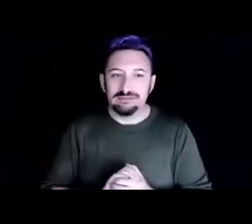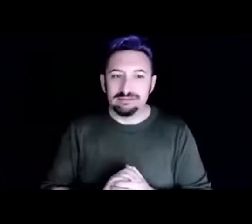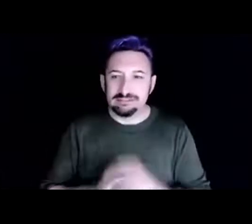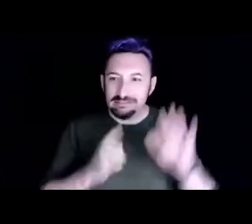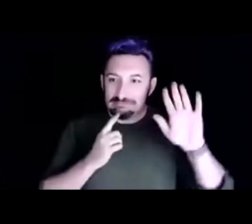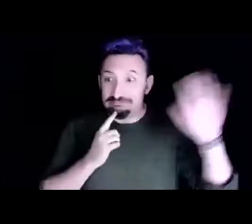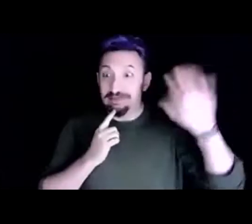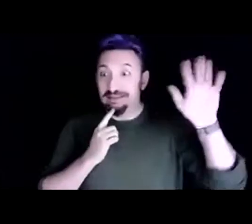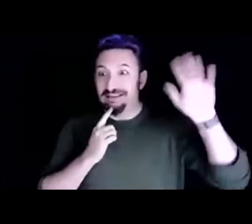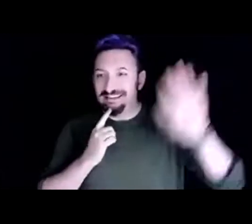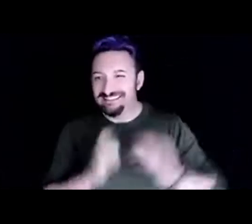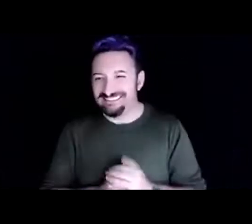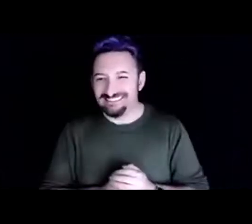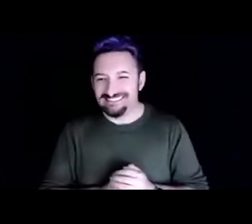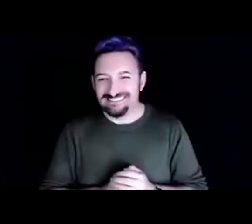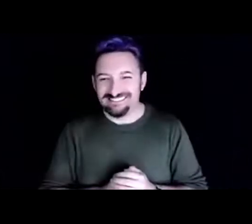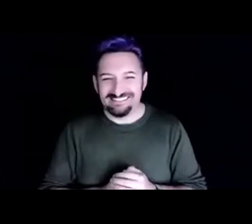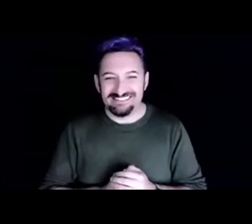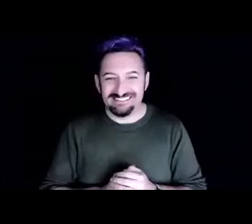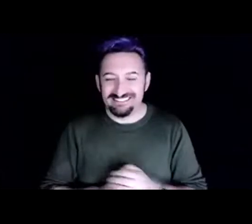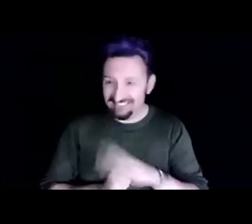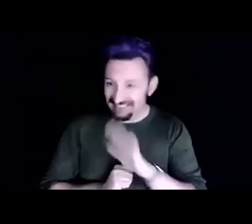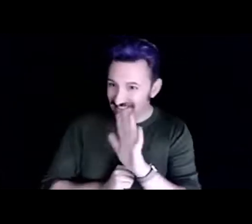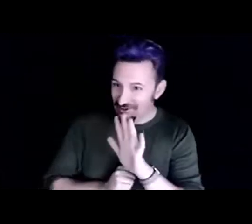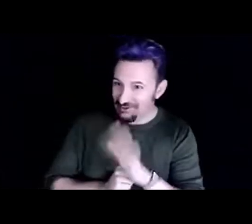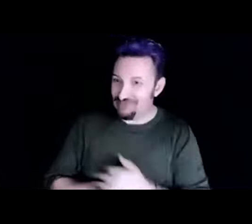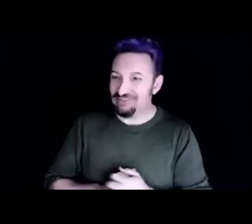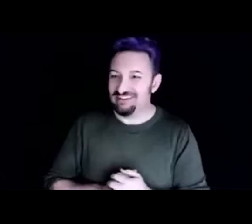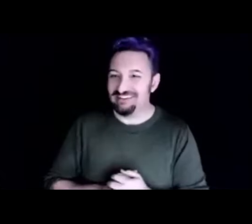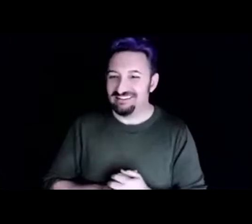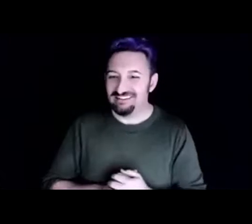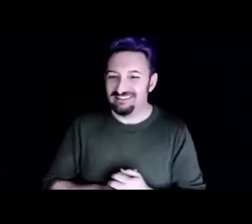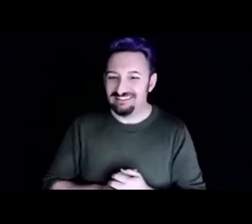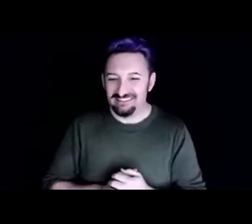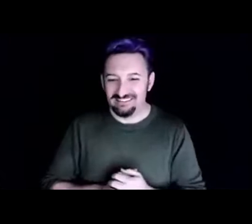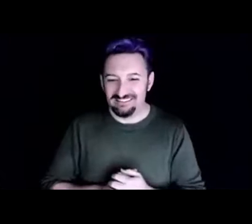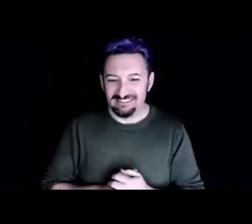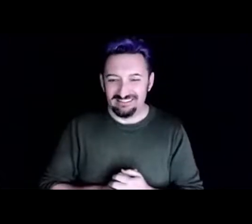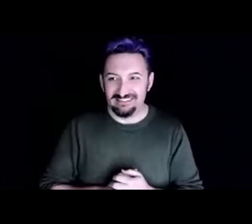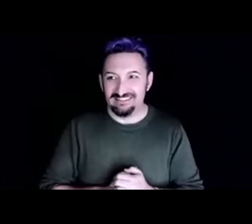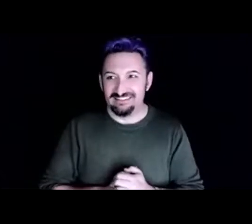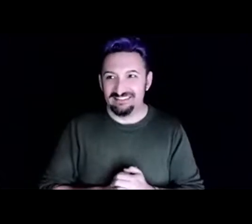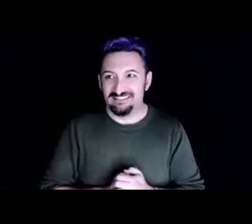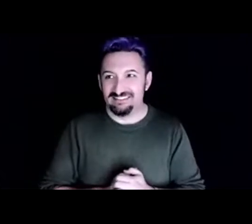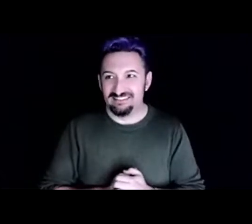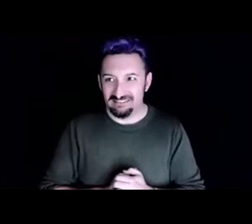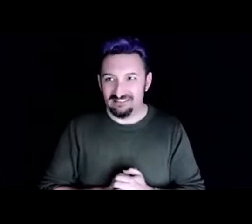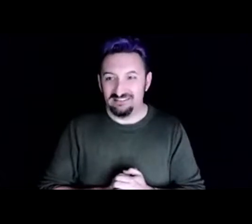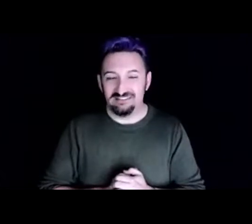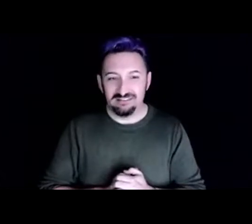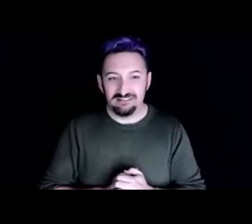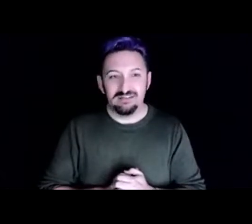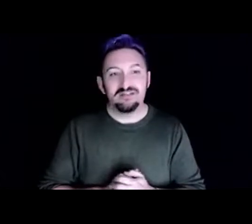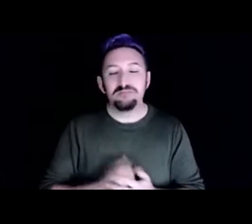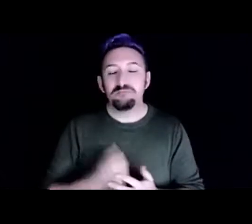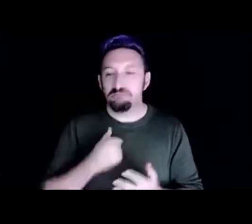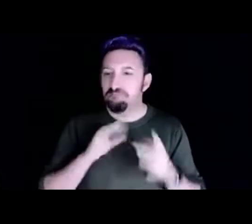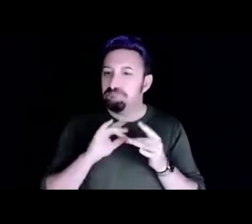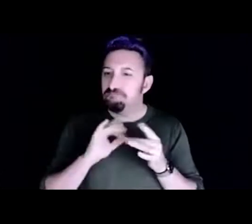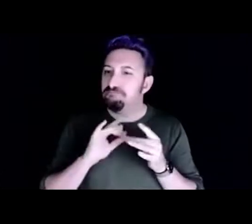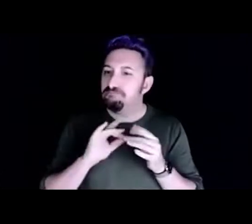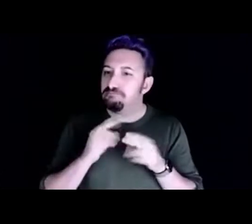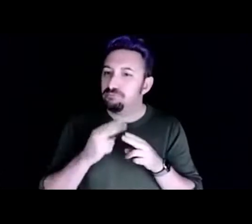hello hello hi thank you um i mean i could say a little bit about that